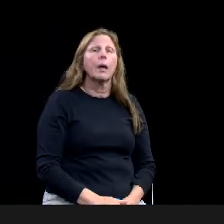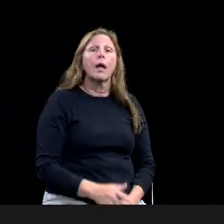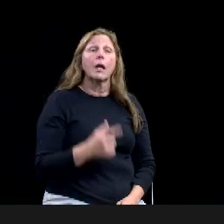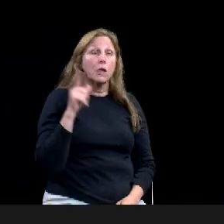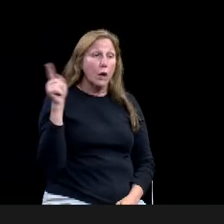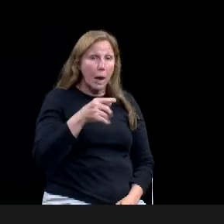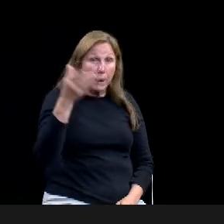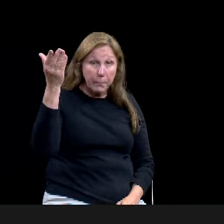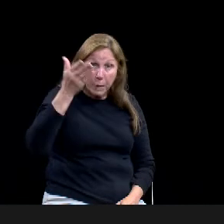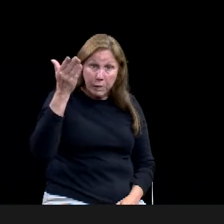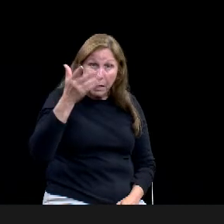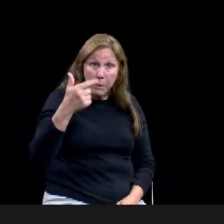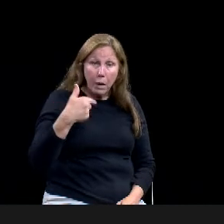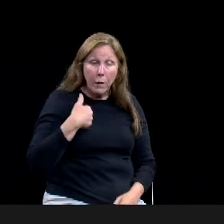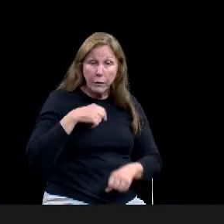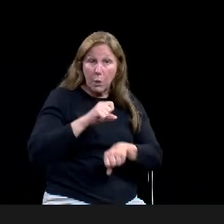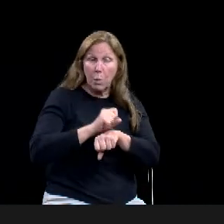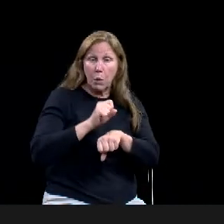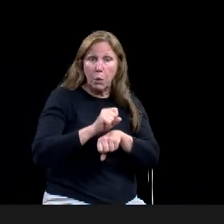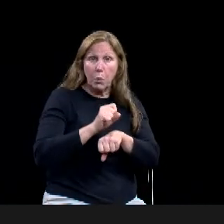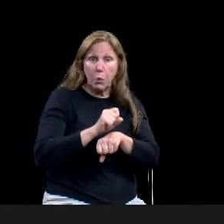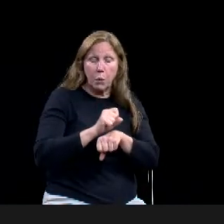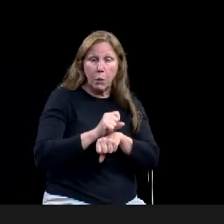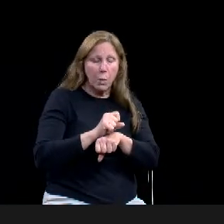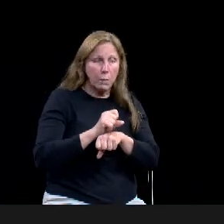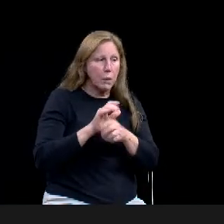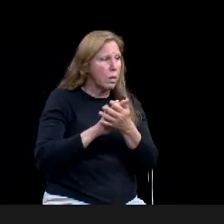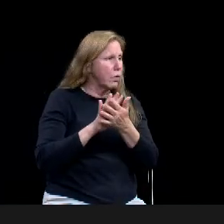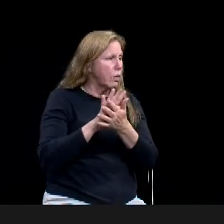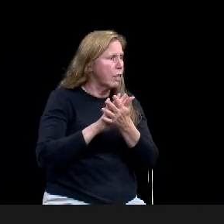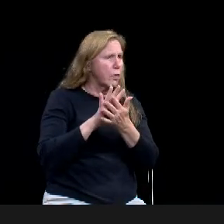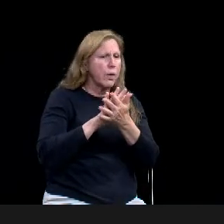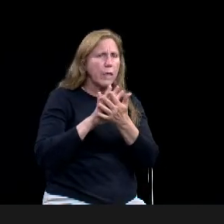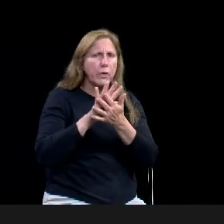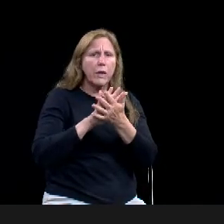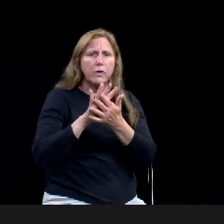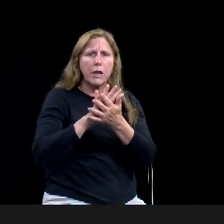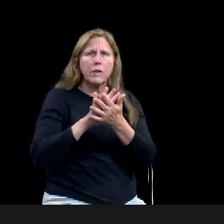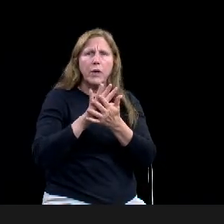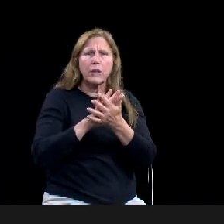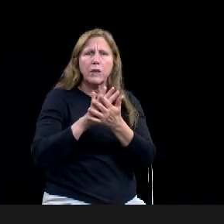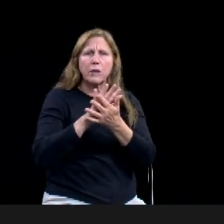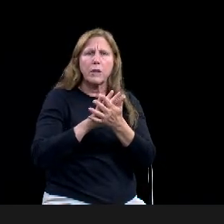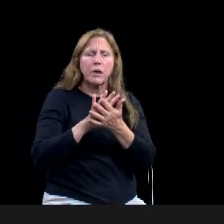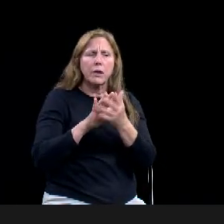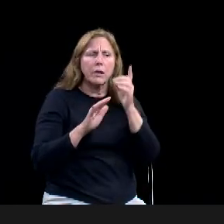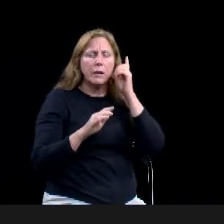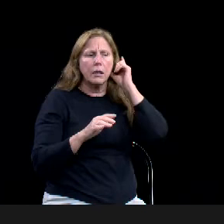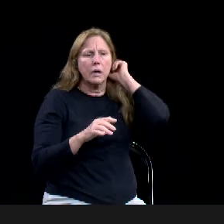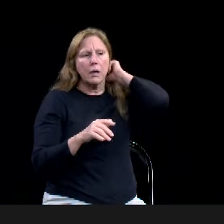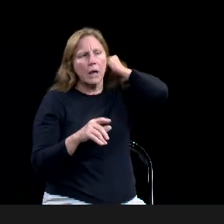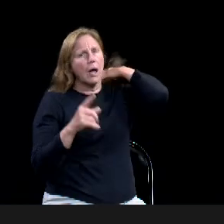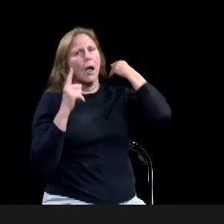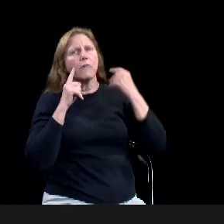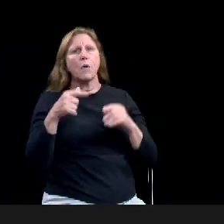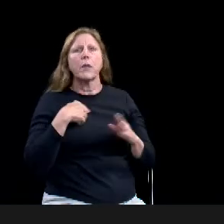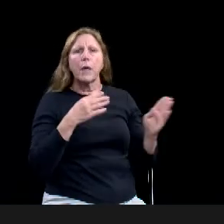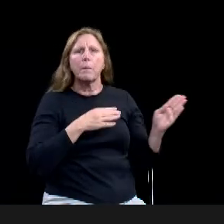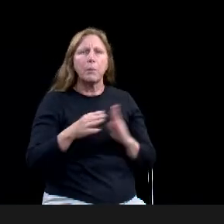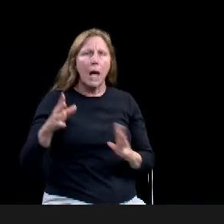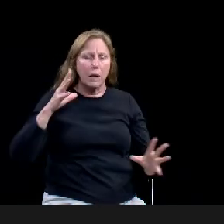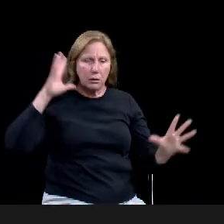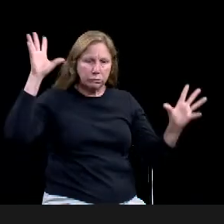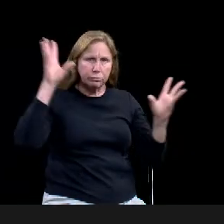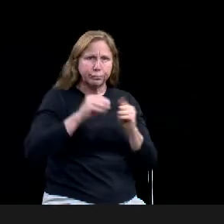on a comprehensive plan. The hall of fame and museum has been a successful partnership with the state of Texas and the city of Waco for